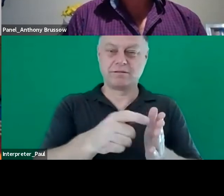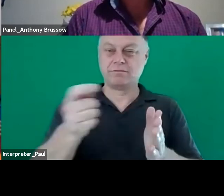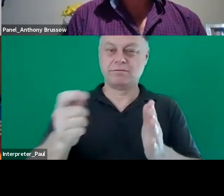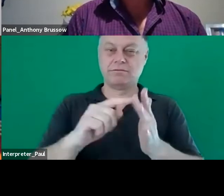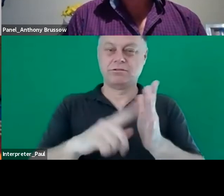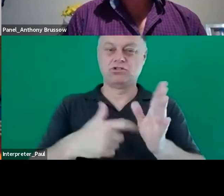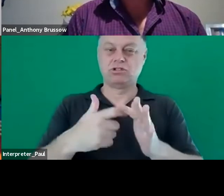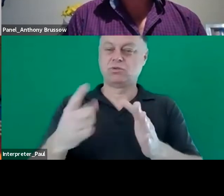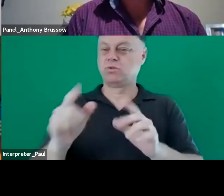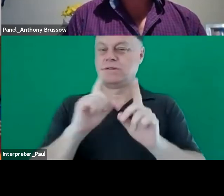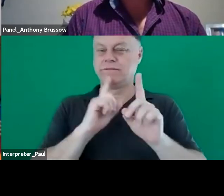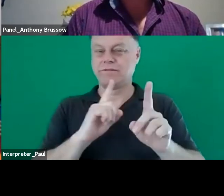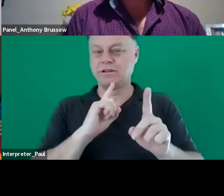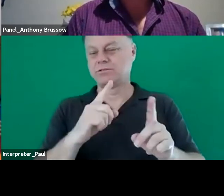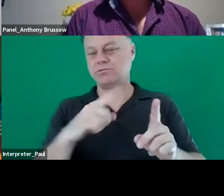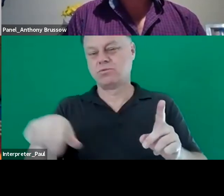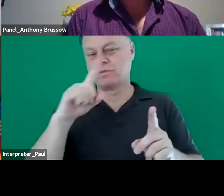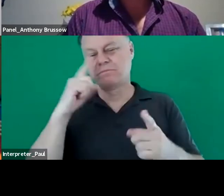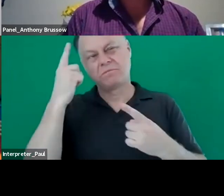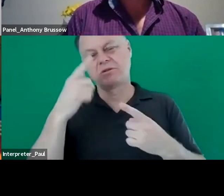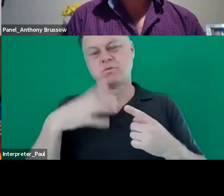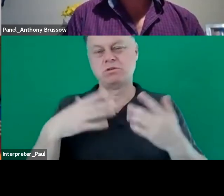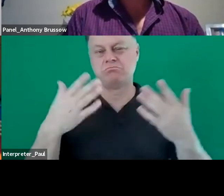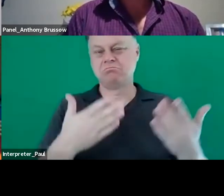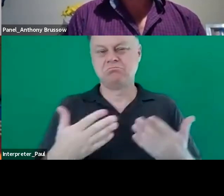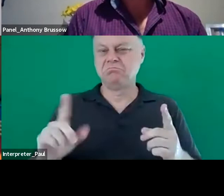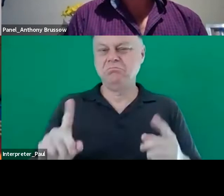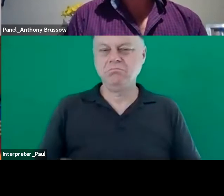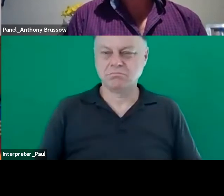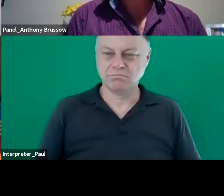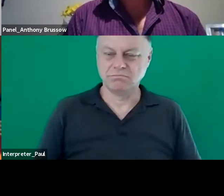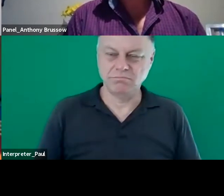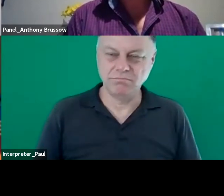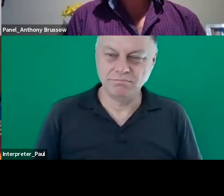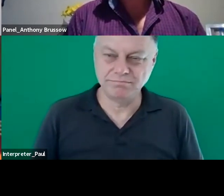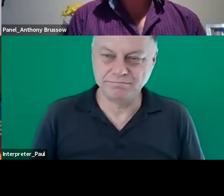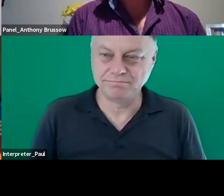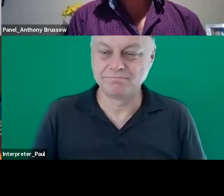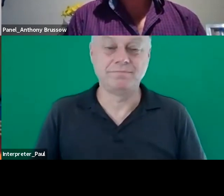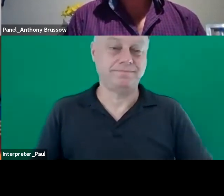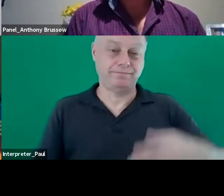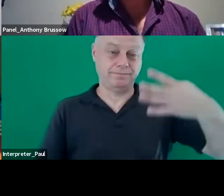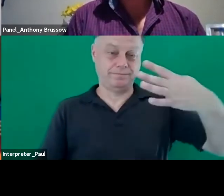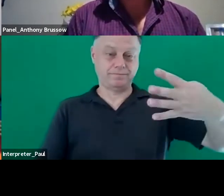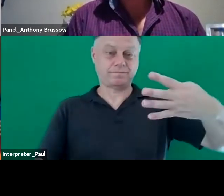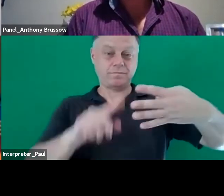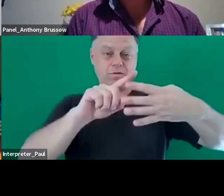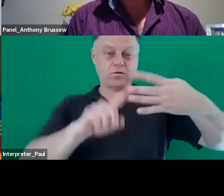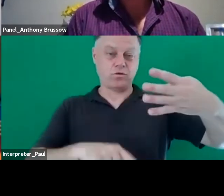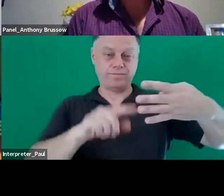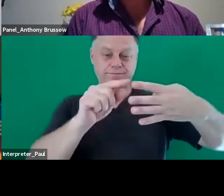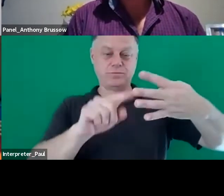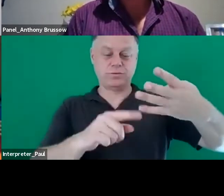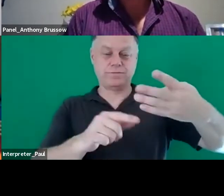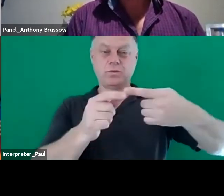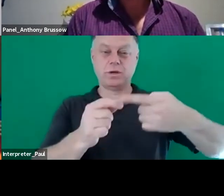um to others thinking about uh embarking on study uh four points um the first is to build a